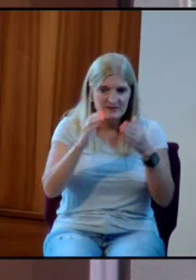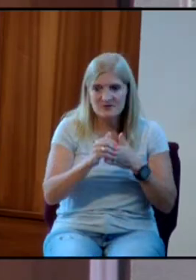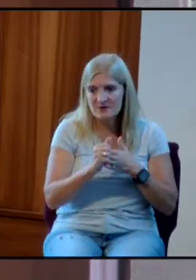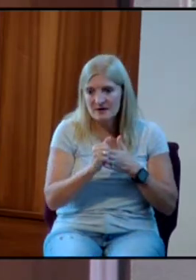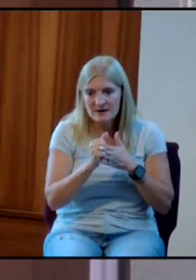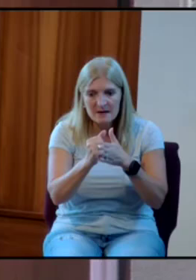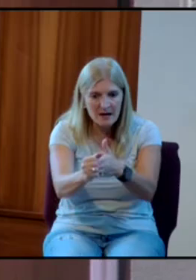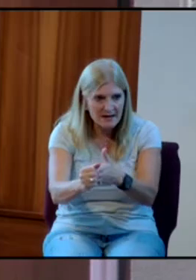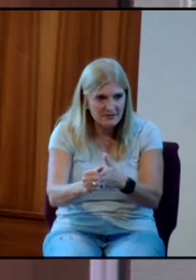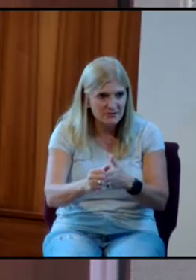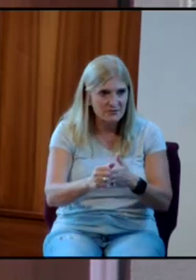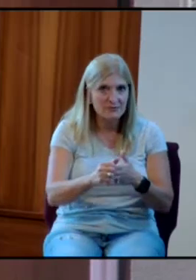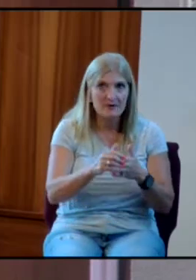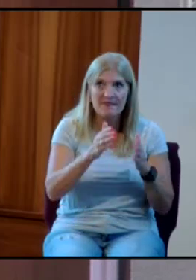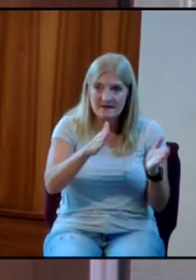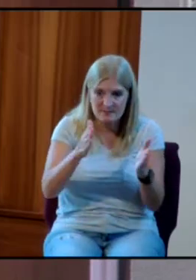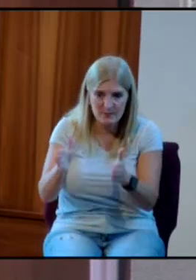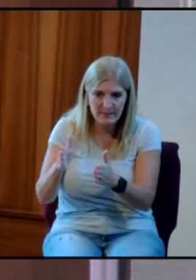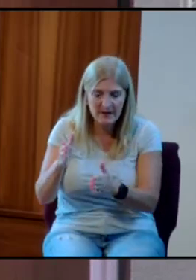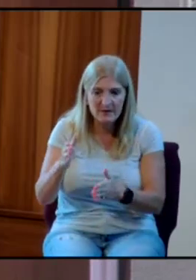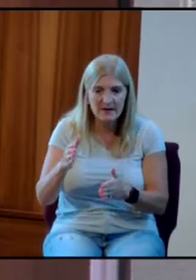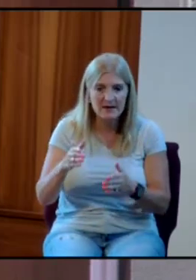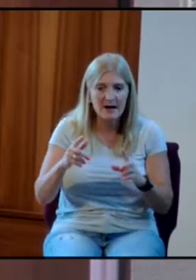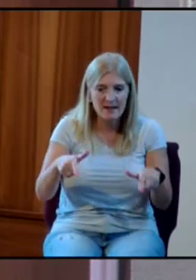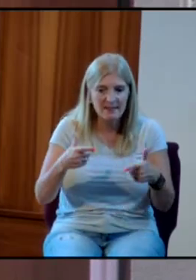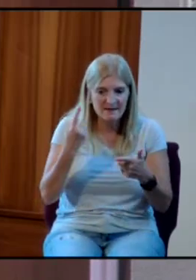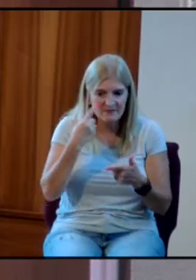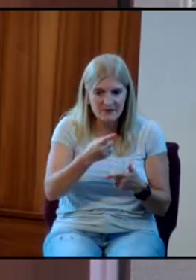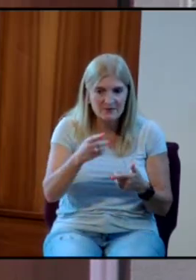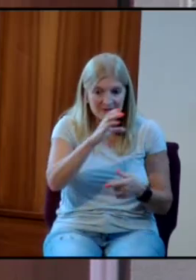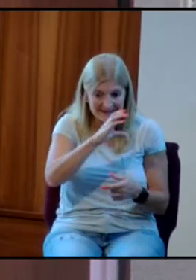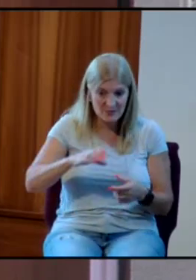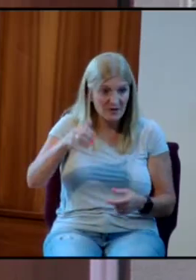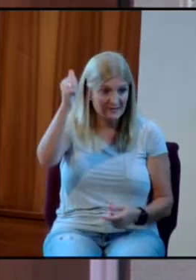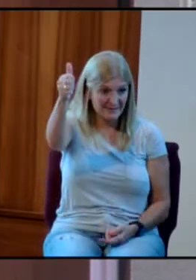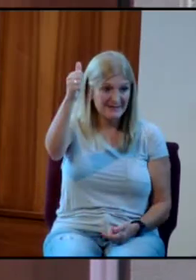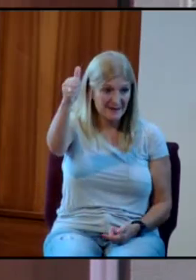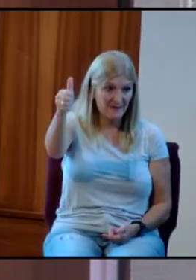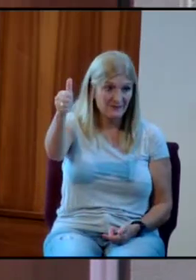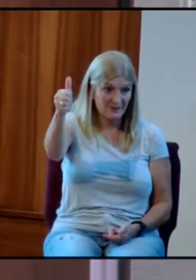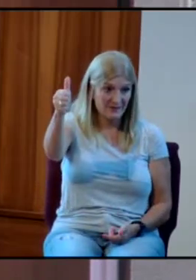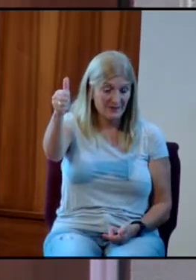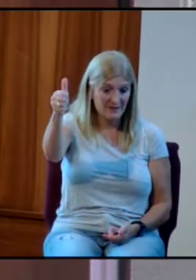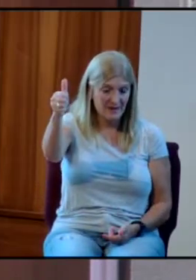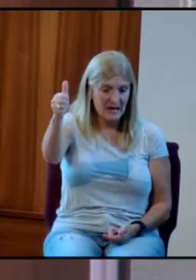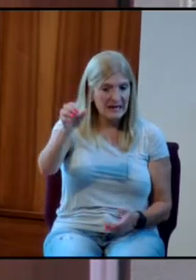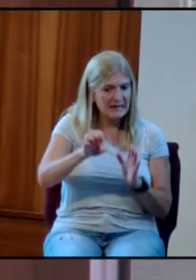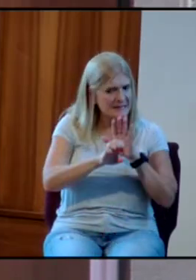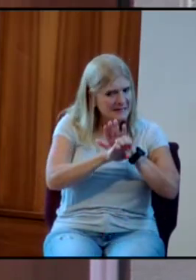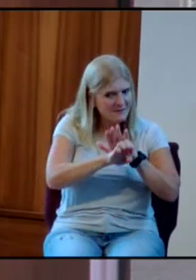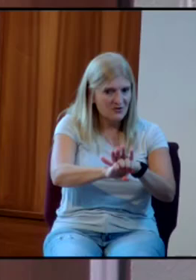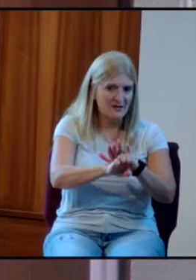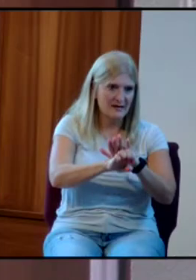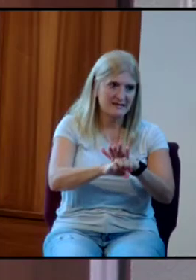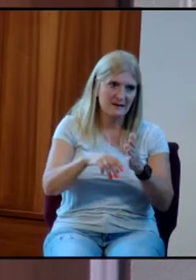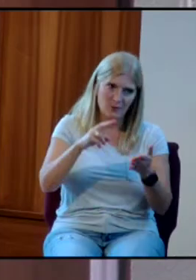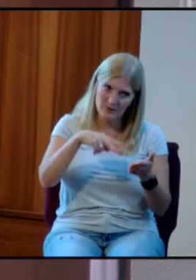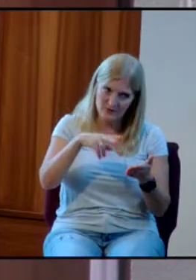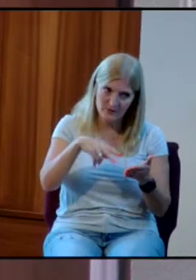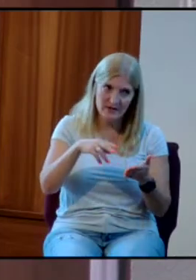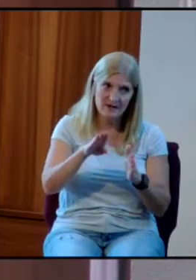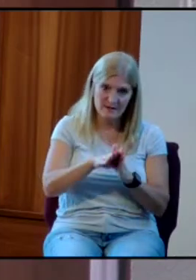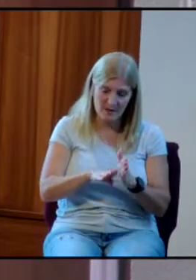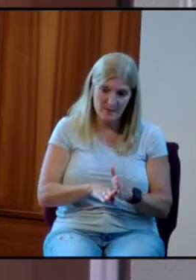the only one who has prepared a place for you is Christ himself. And he's modeled the right course for every single one of us.